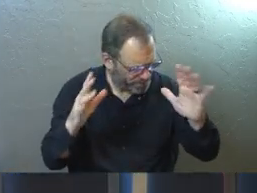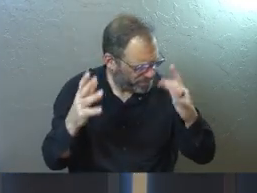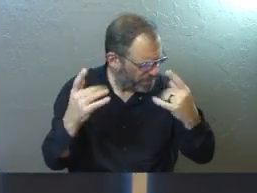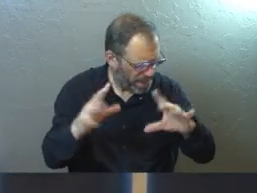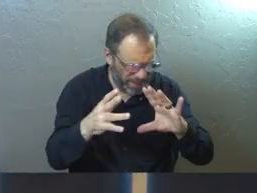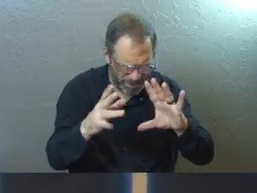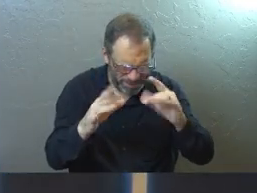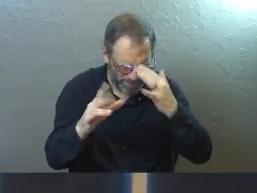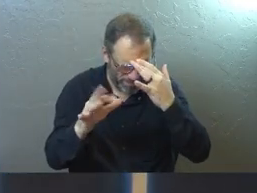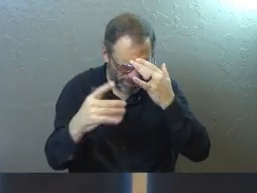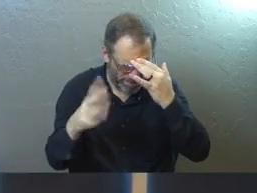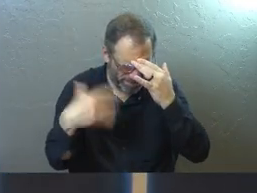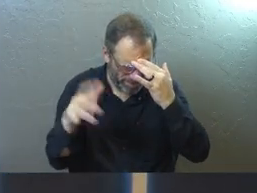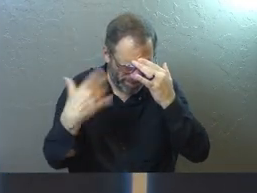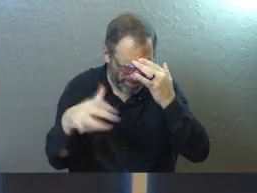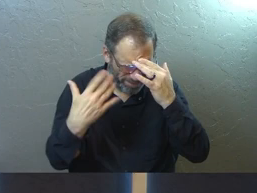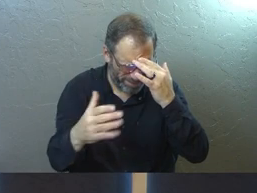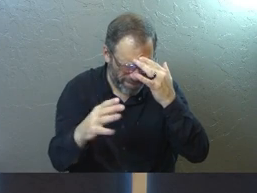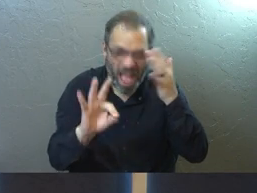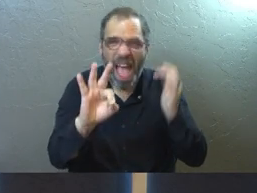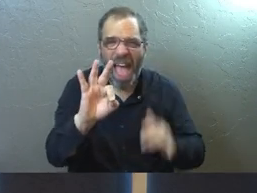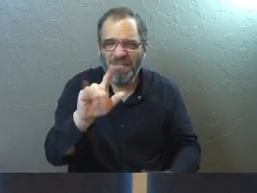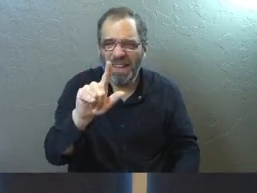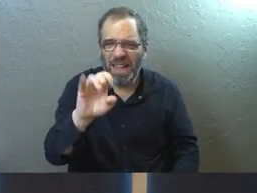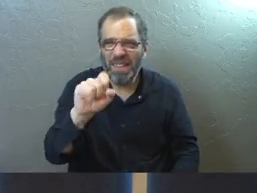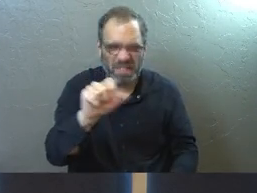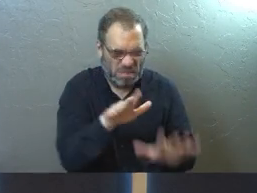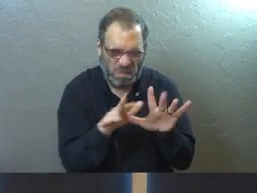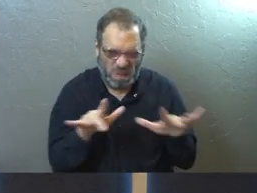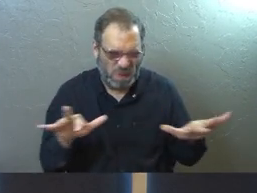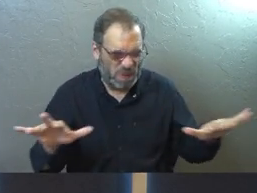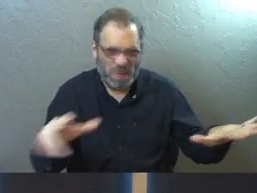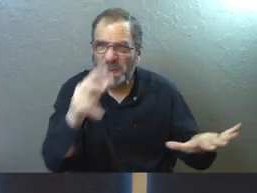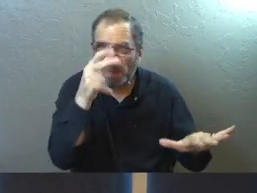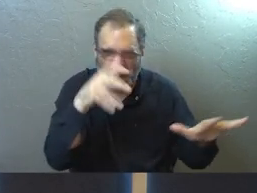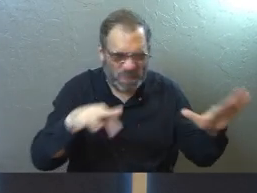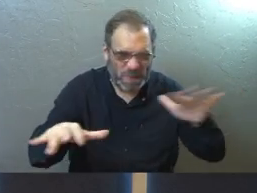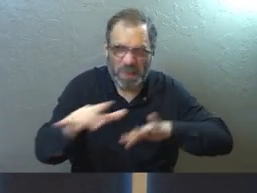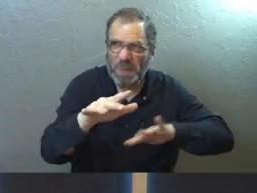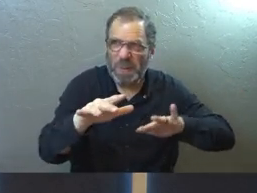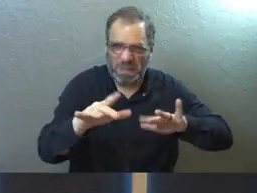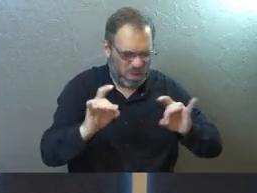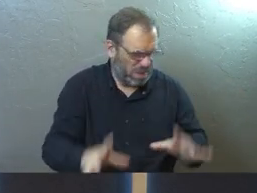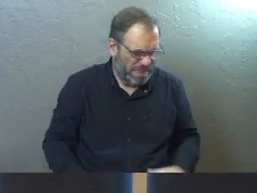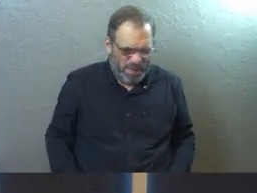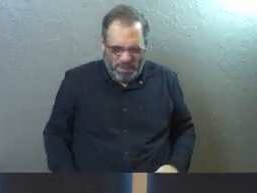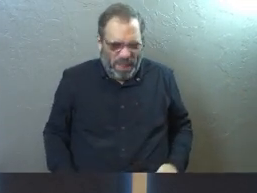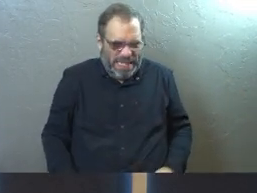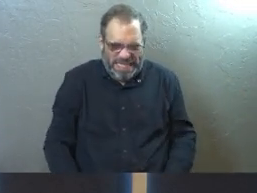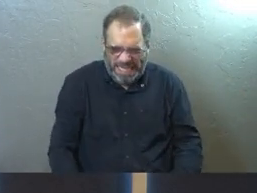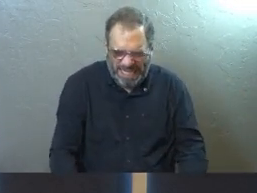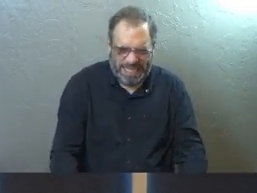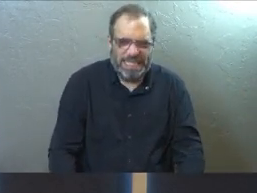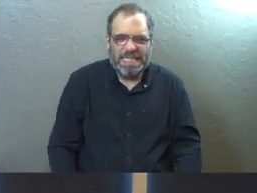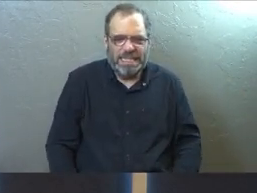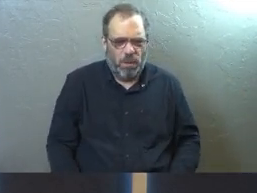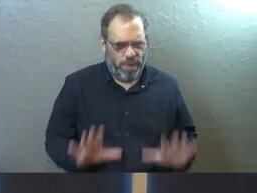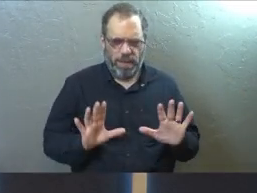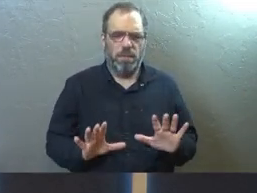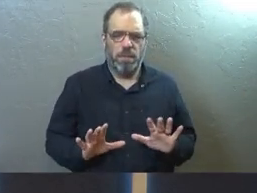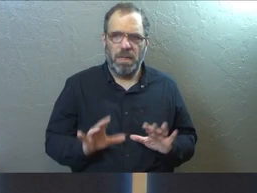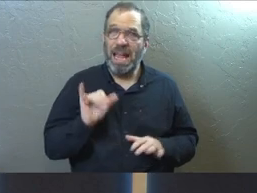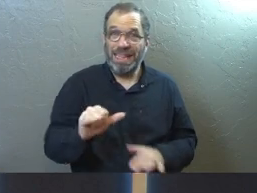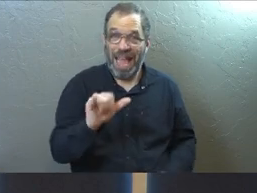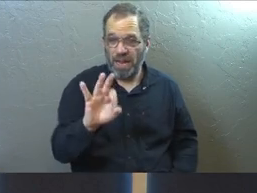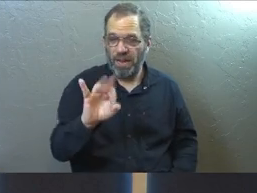fleas everywhere. And at first they're like, this is terrible. And then they started to realize